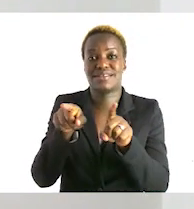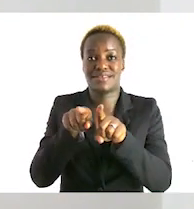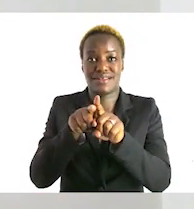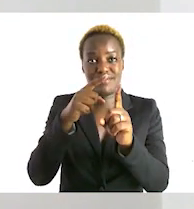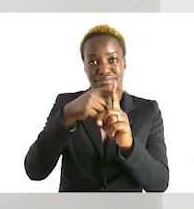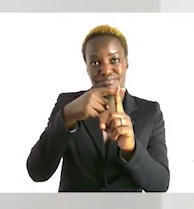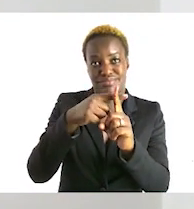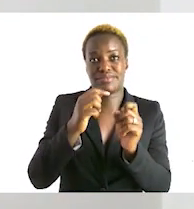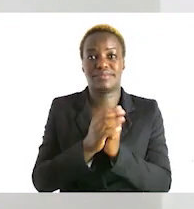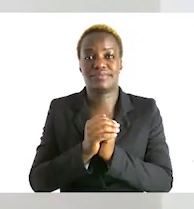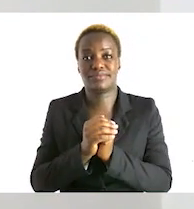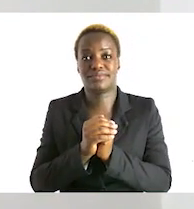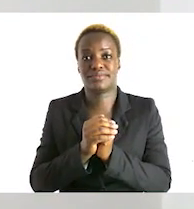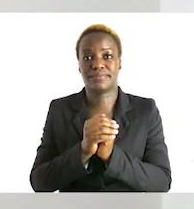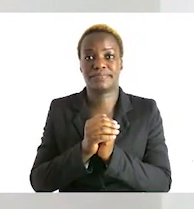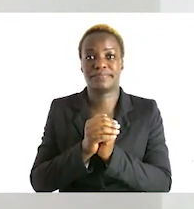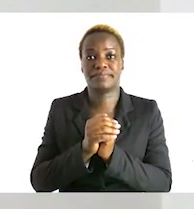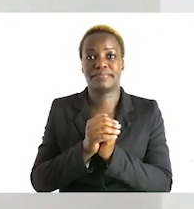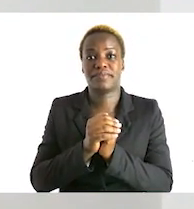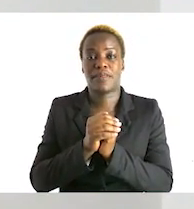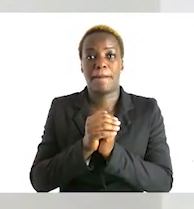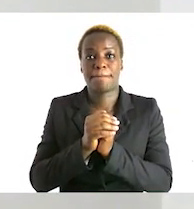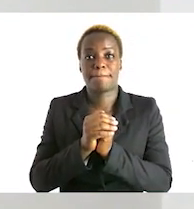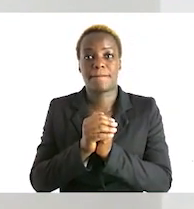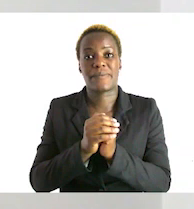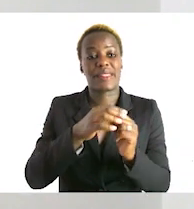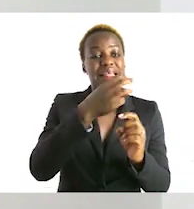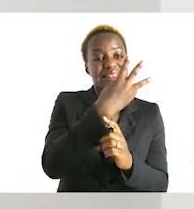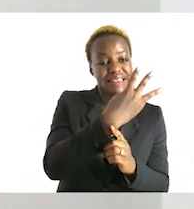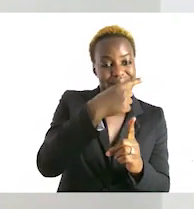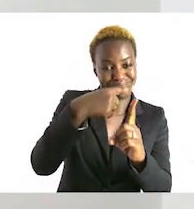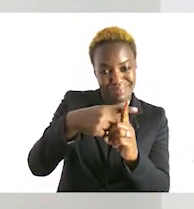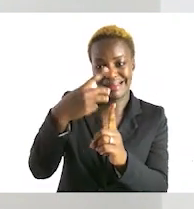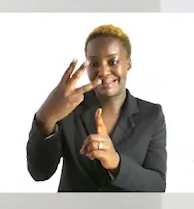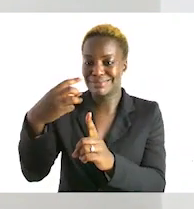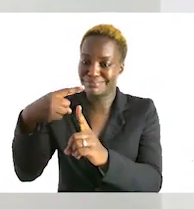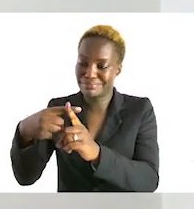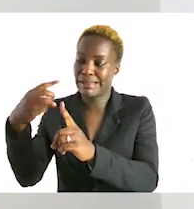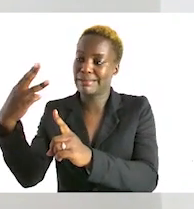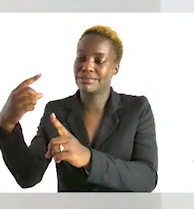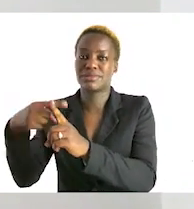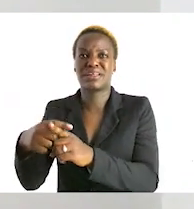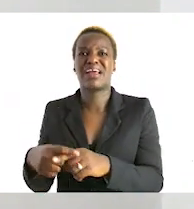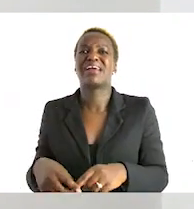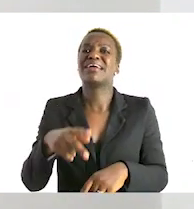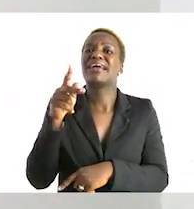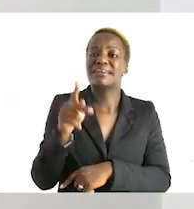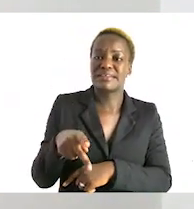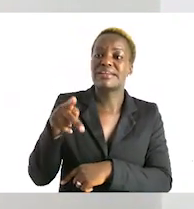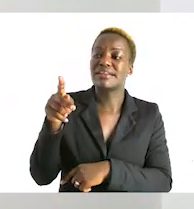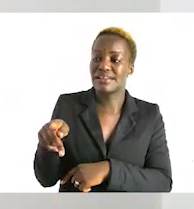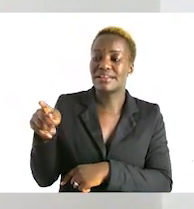plus another three plus another three this means we are repeating the